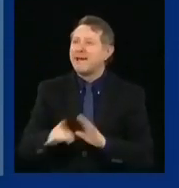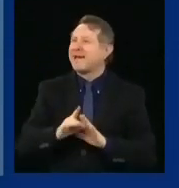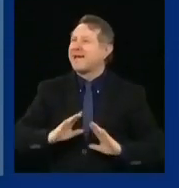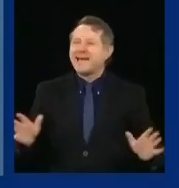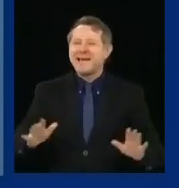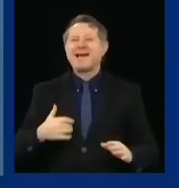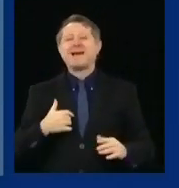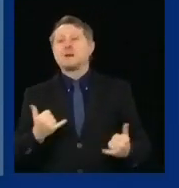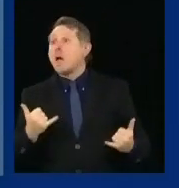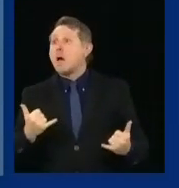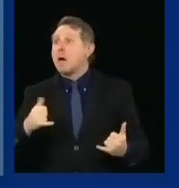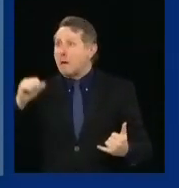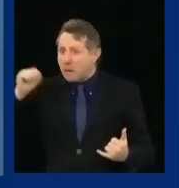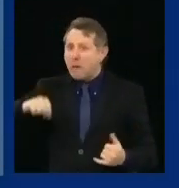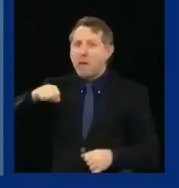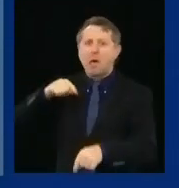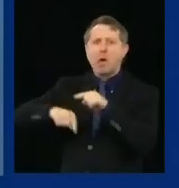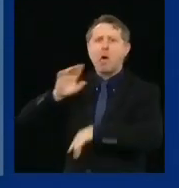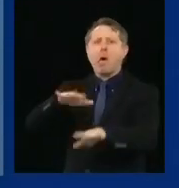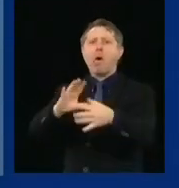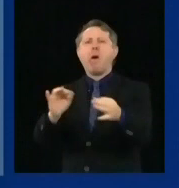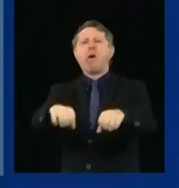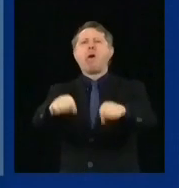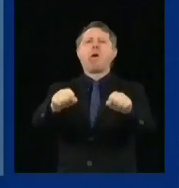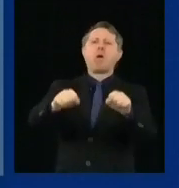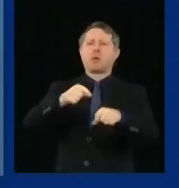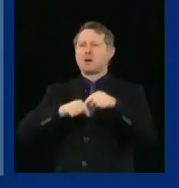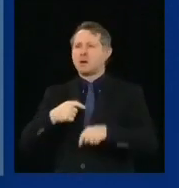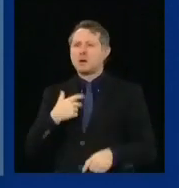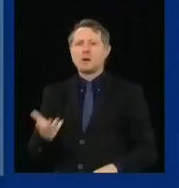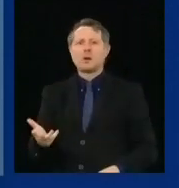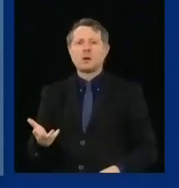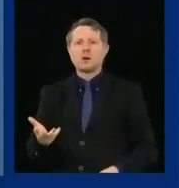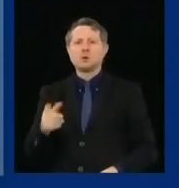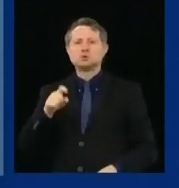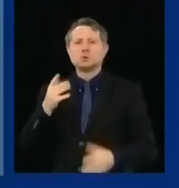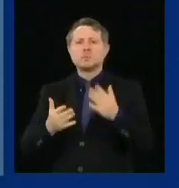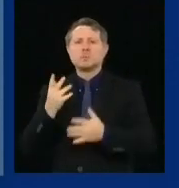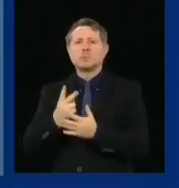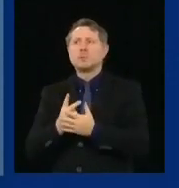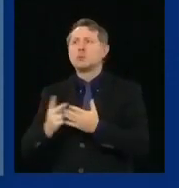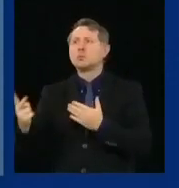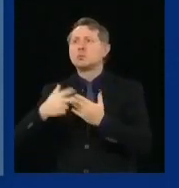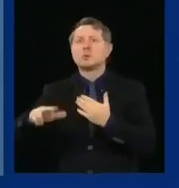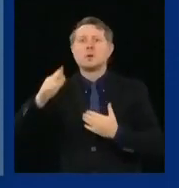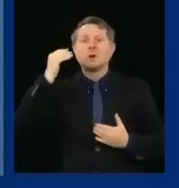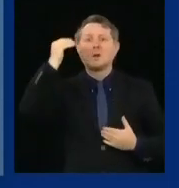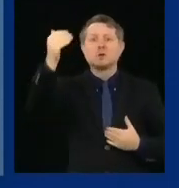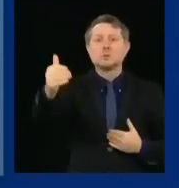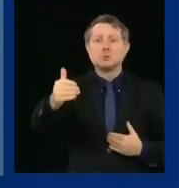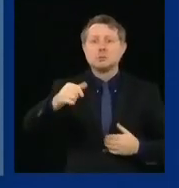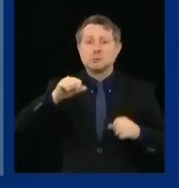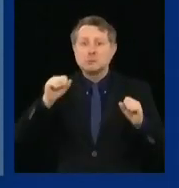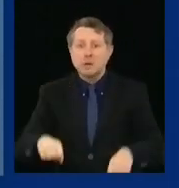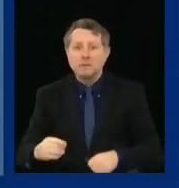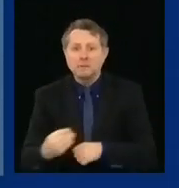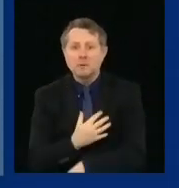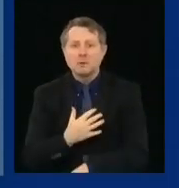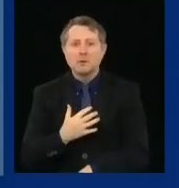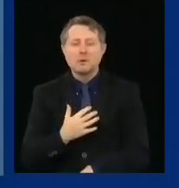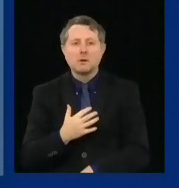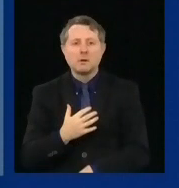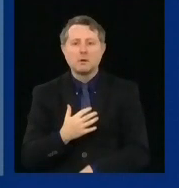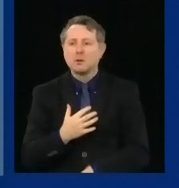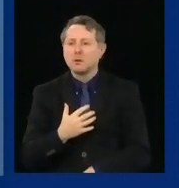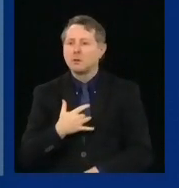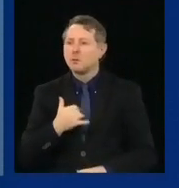that they might be, and it might be several weeks later, this is truly disturbing. So we